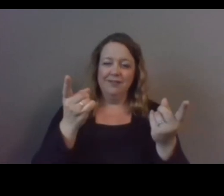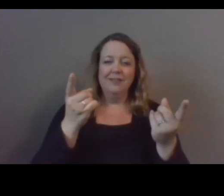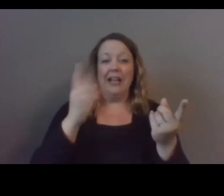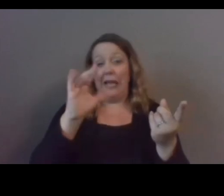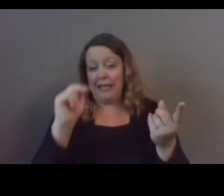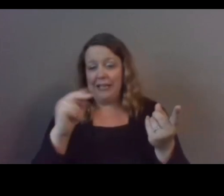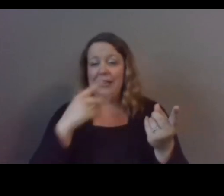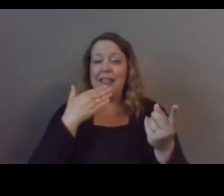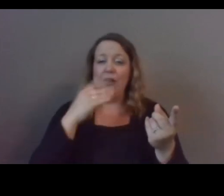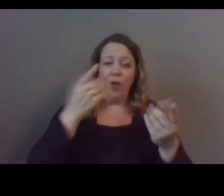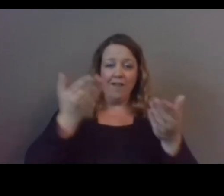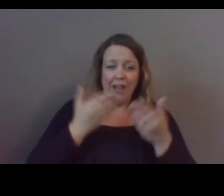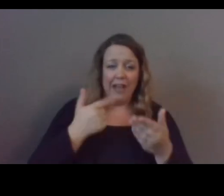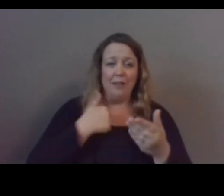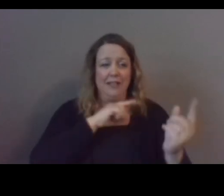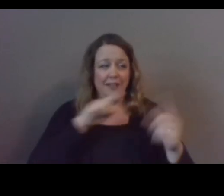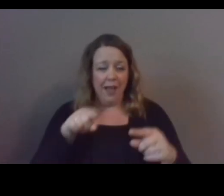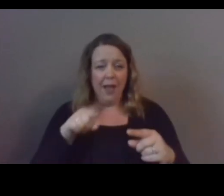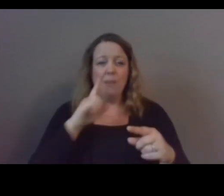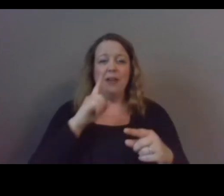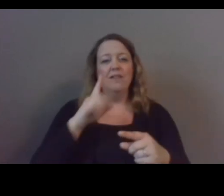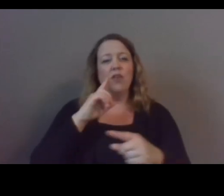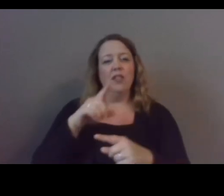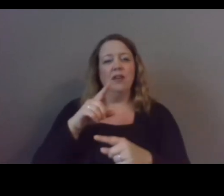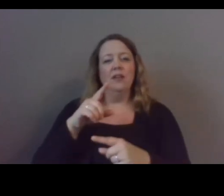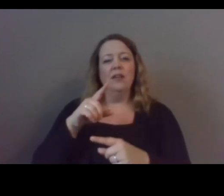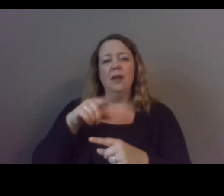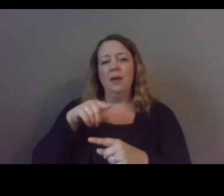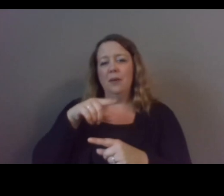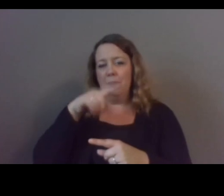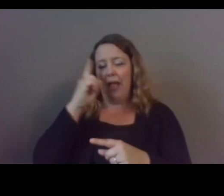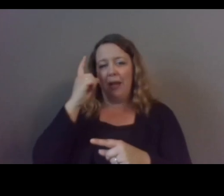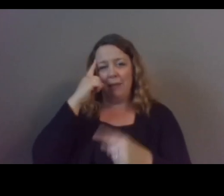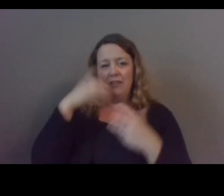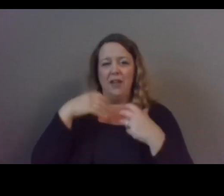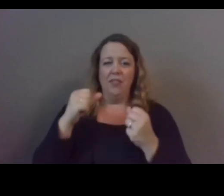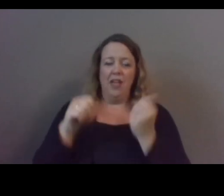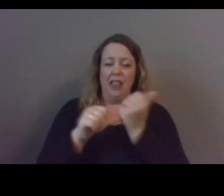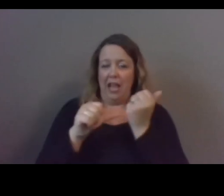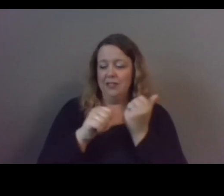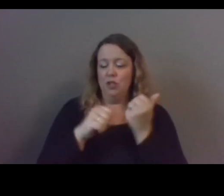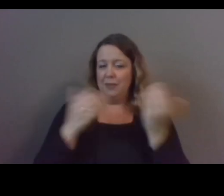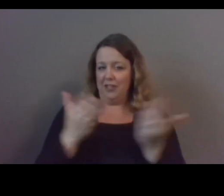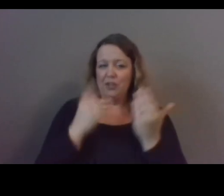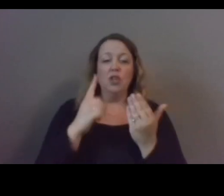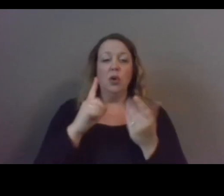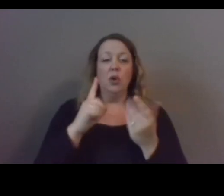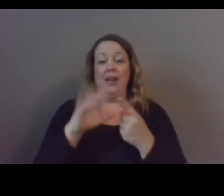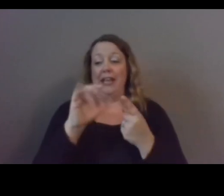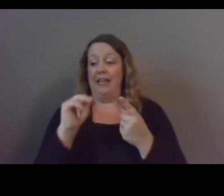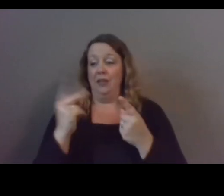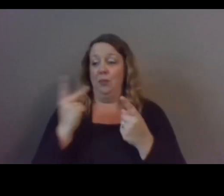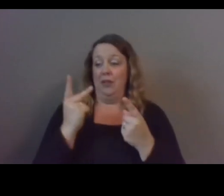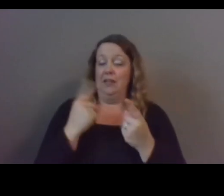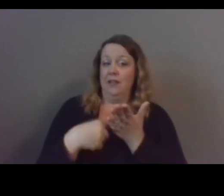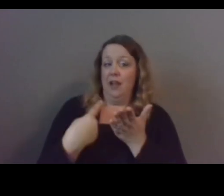inviting you know myself on behalf of black mental health alliance to be present so i know we showed on time and so when kaden and i were in communication you know